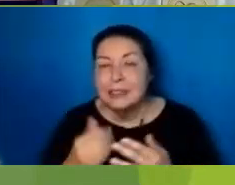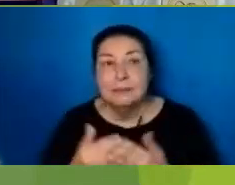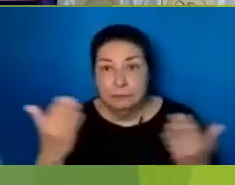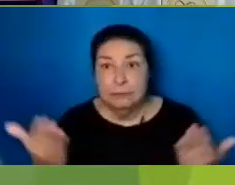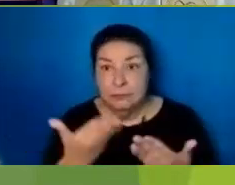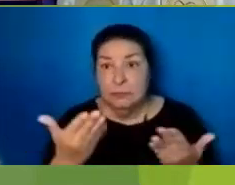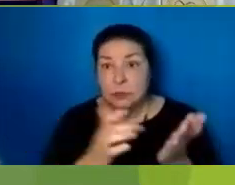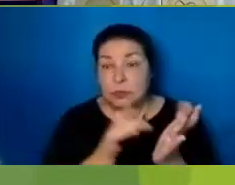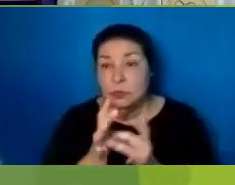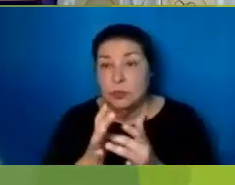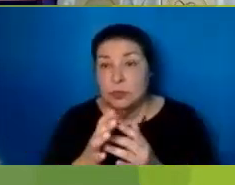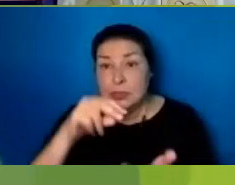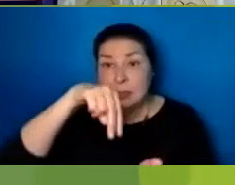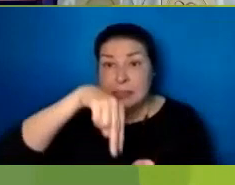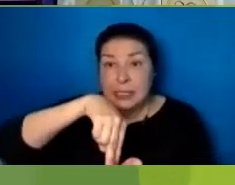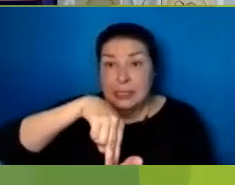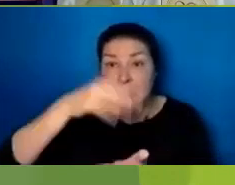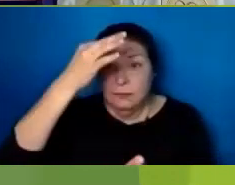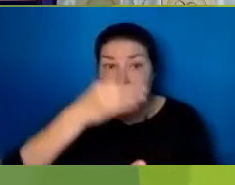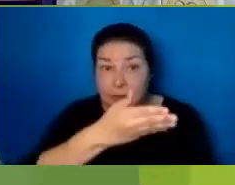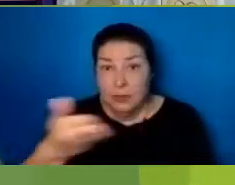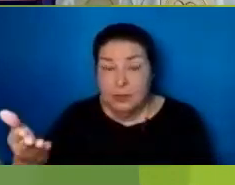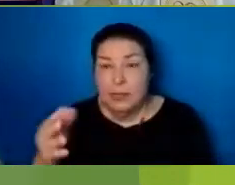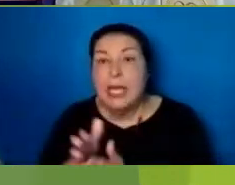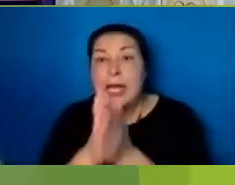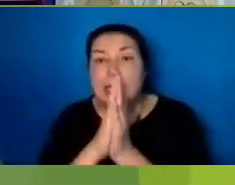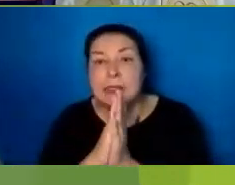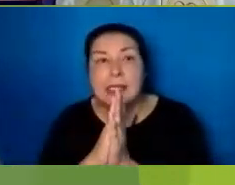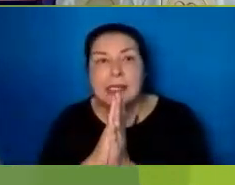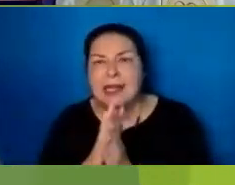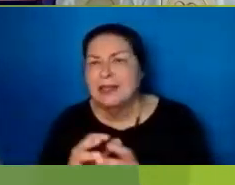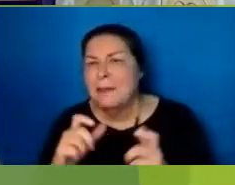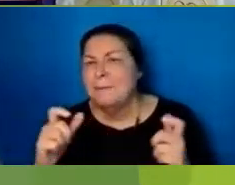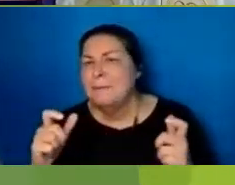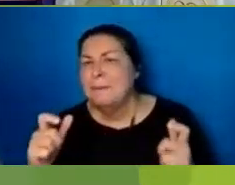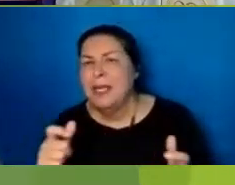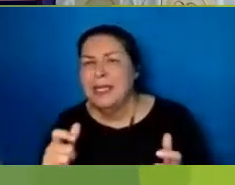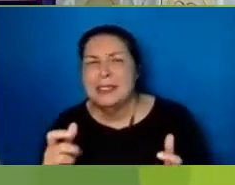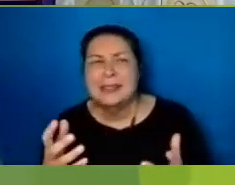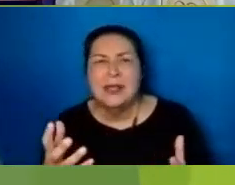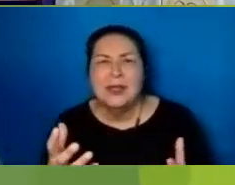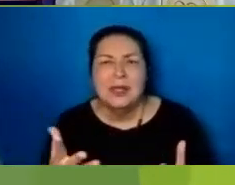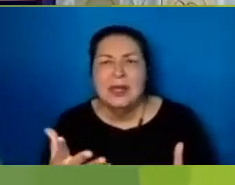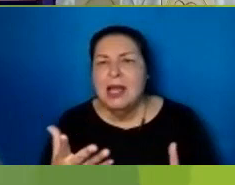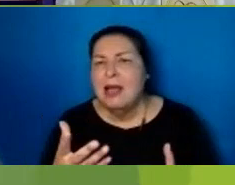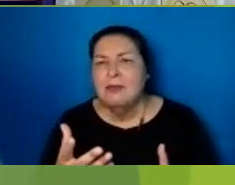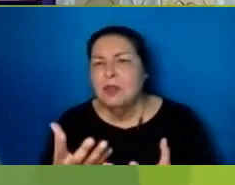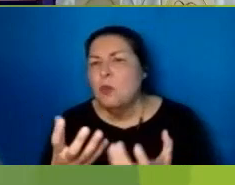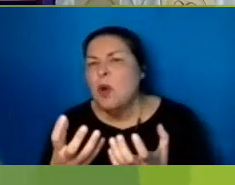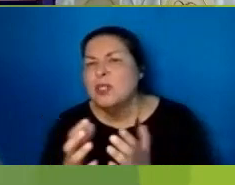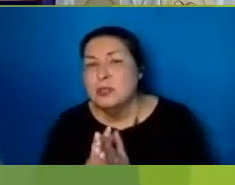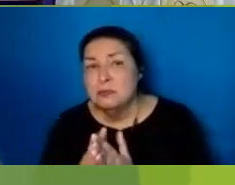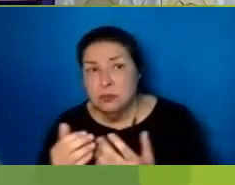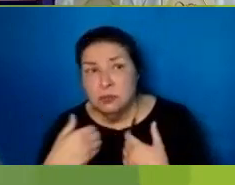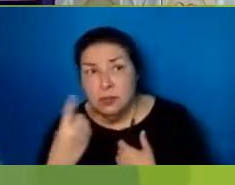Standing Before them And asking Like the Biggest Mooch About entering The room Got anything